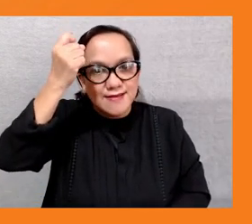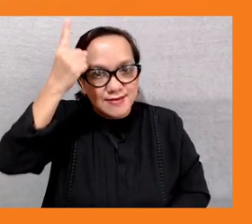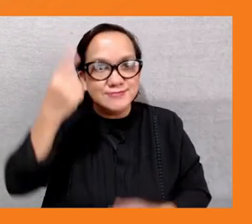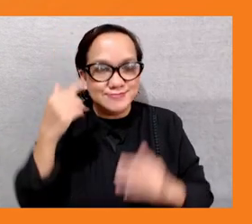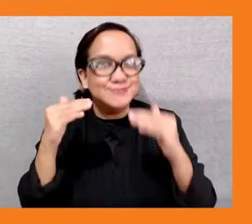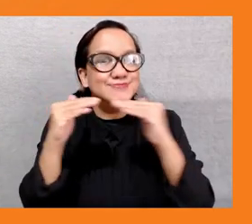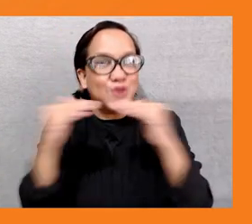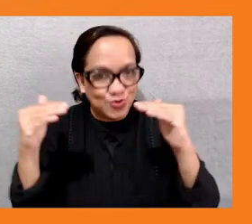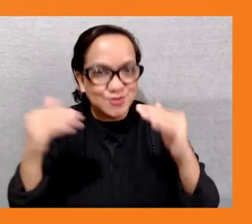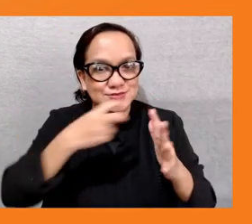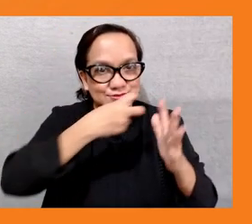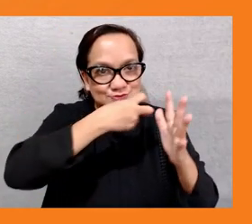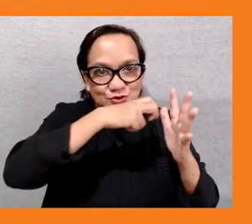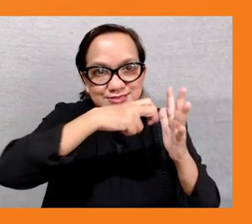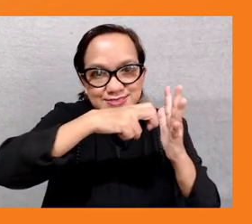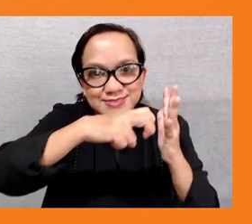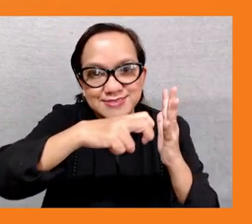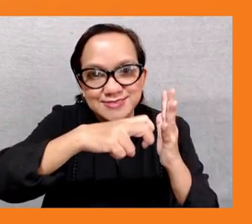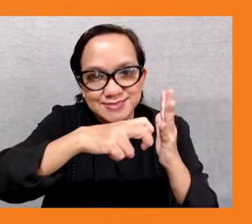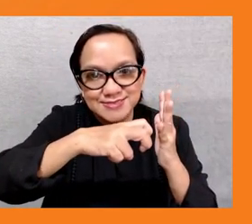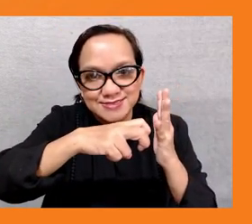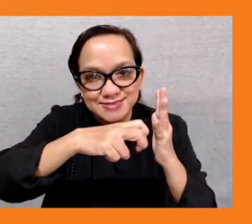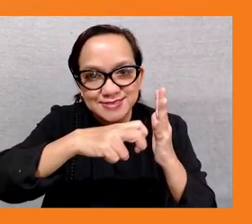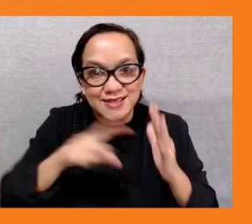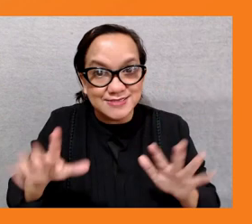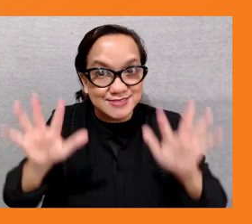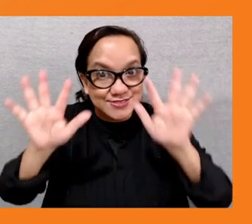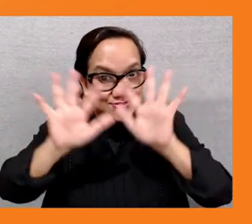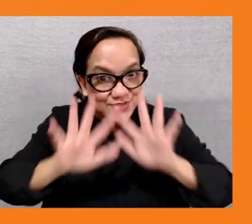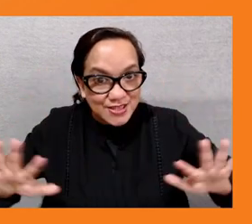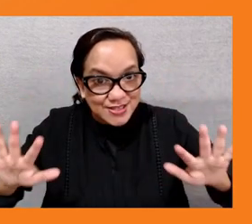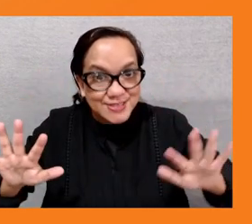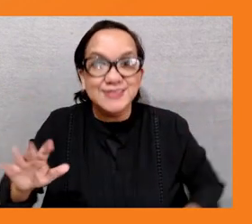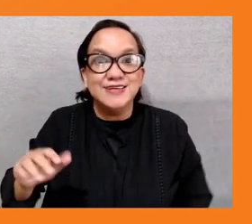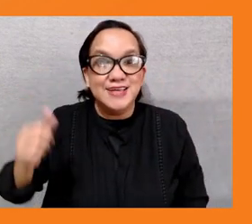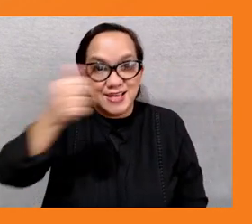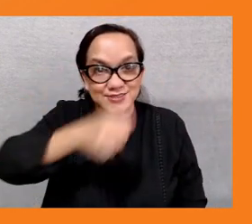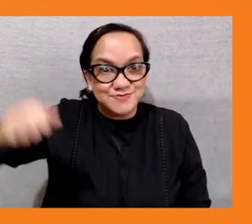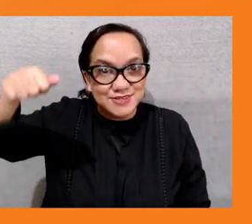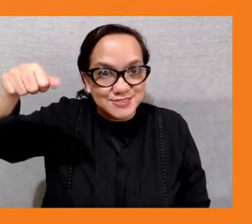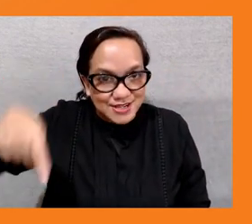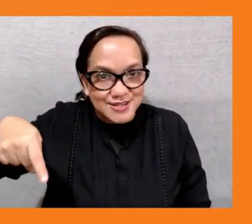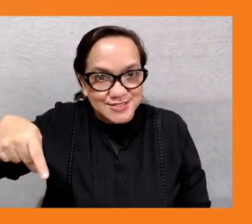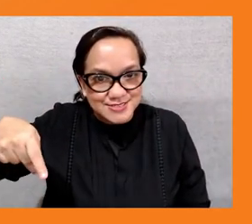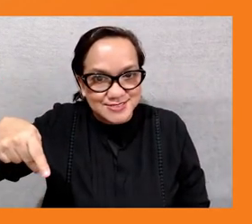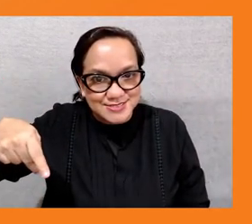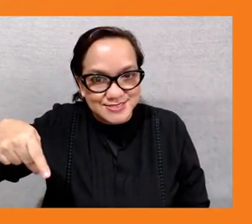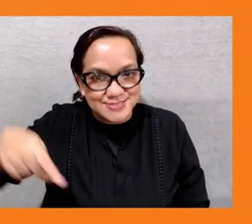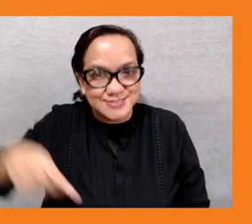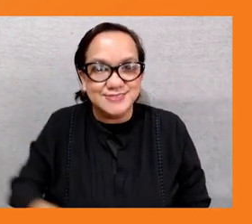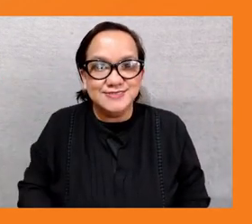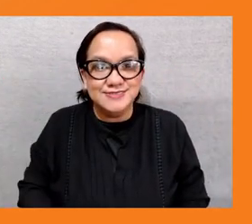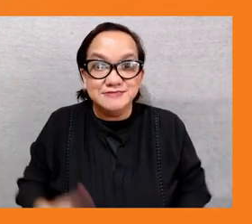of jobs green jobs in particular yeah for this segment let's bring in our expert